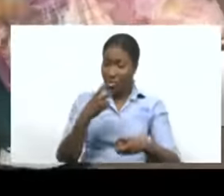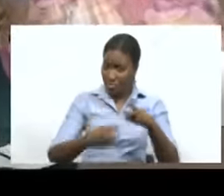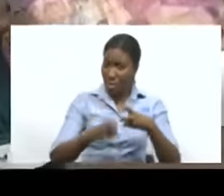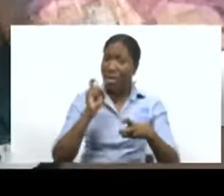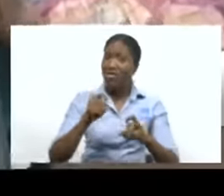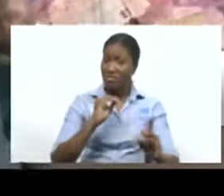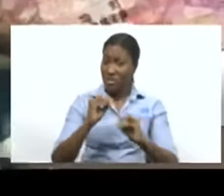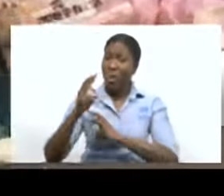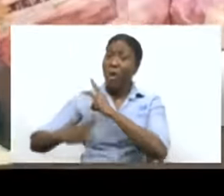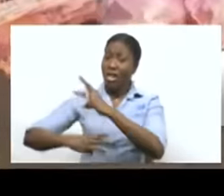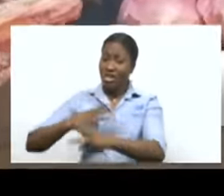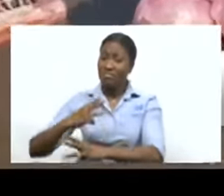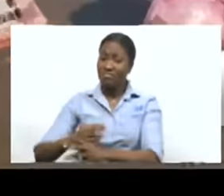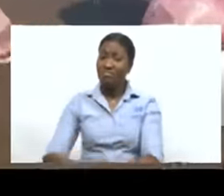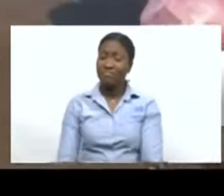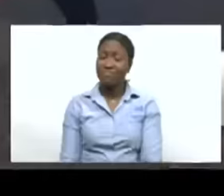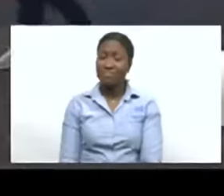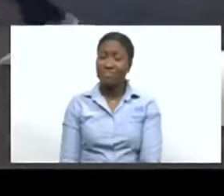around the world.